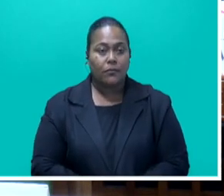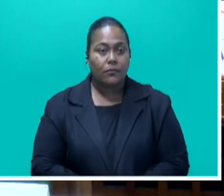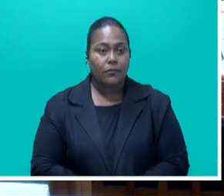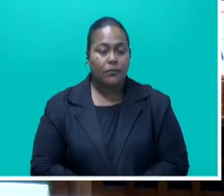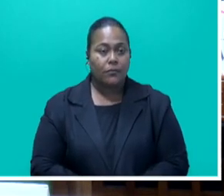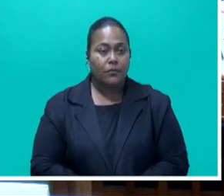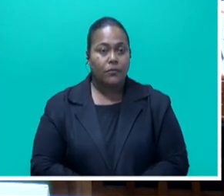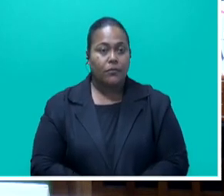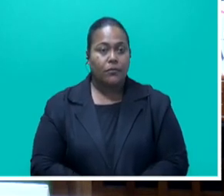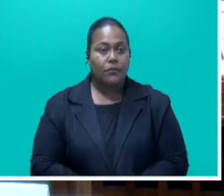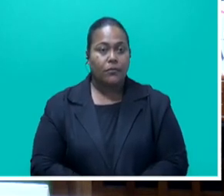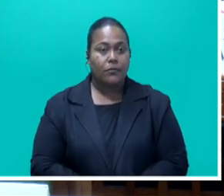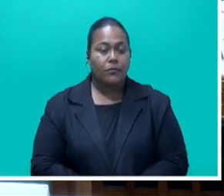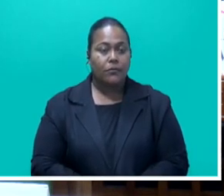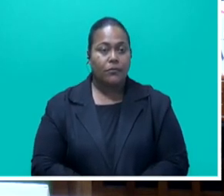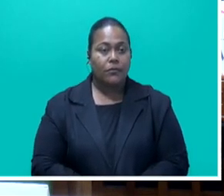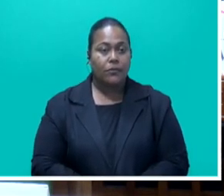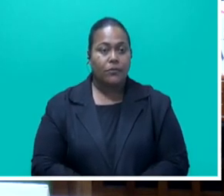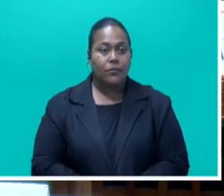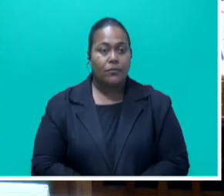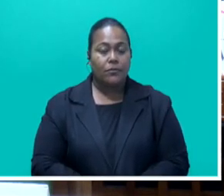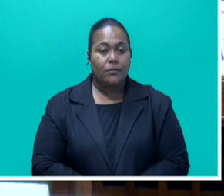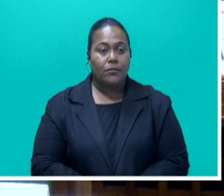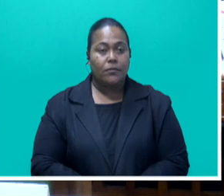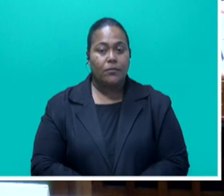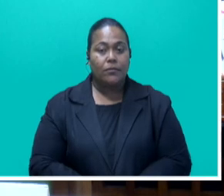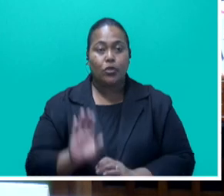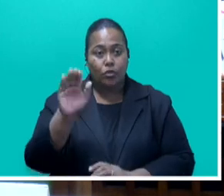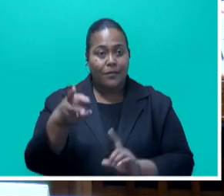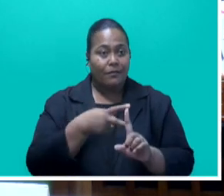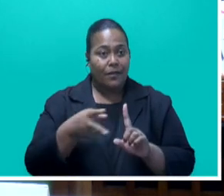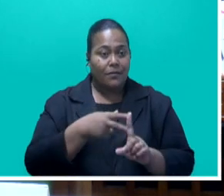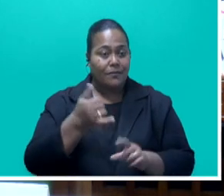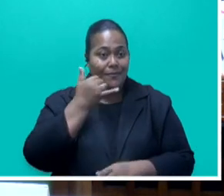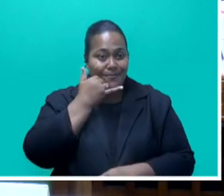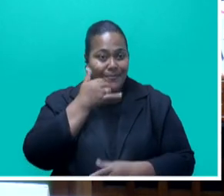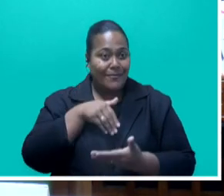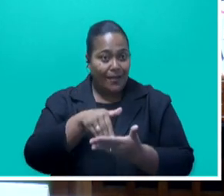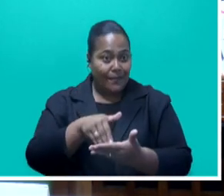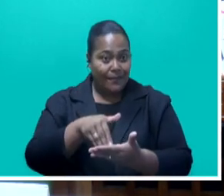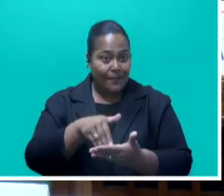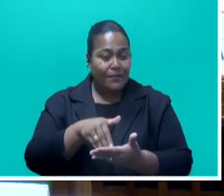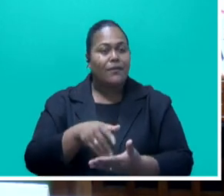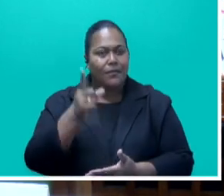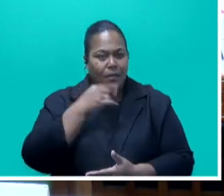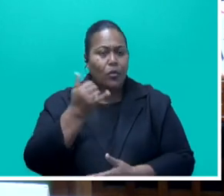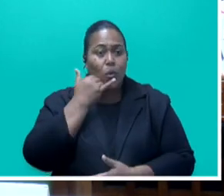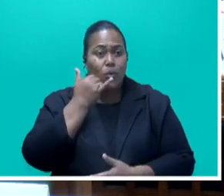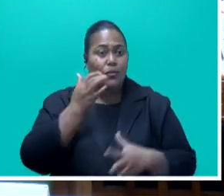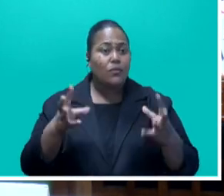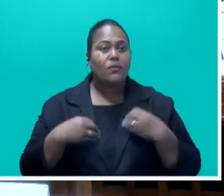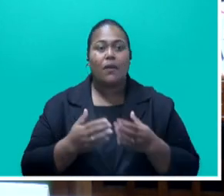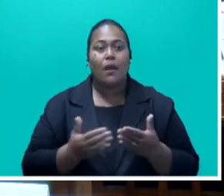quickly, just in the domestic violence helpline, in terms of the number of calls that we received,